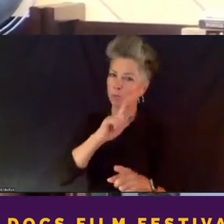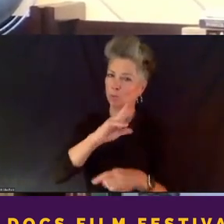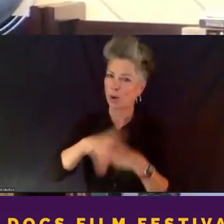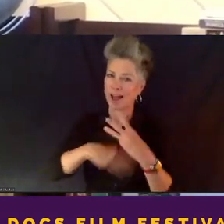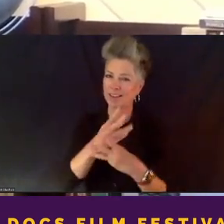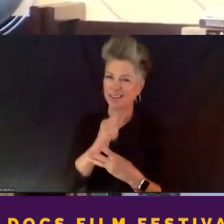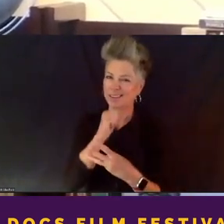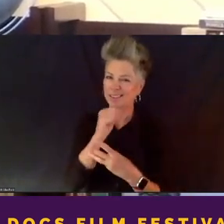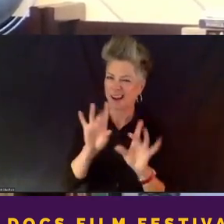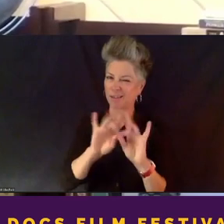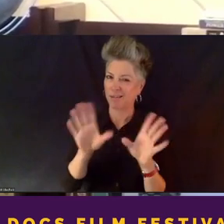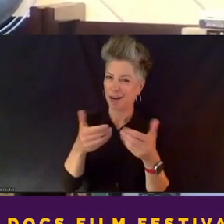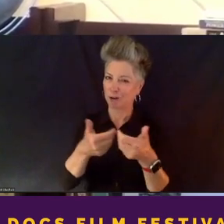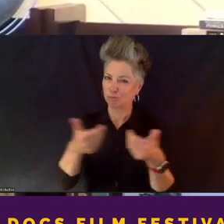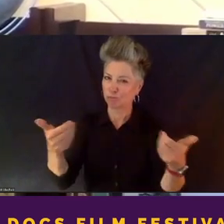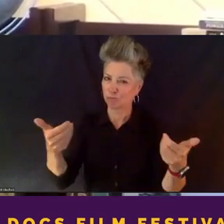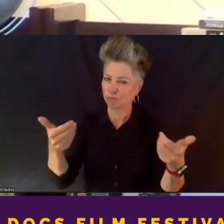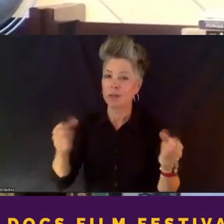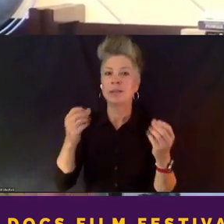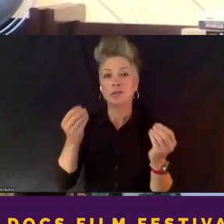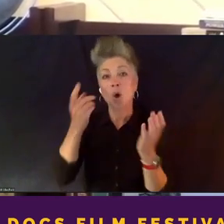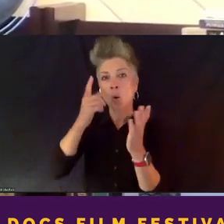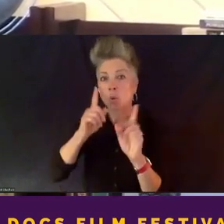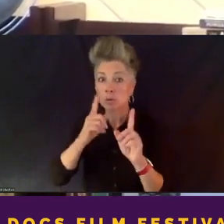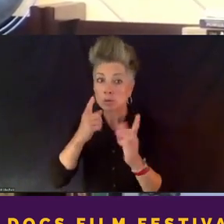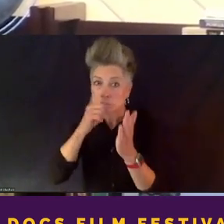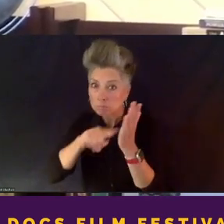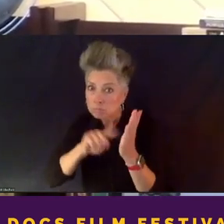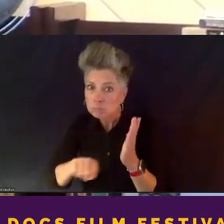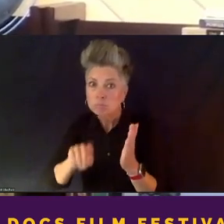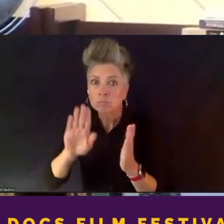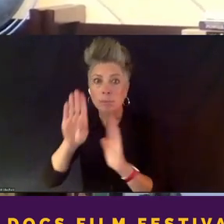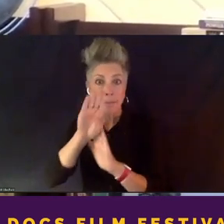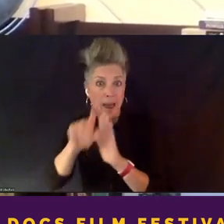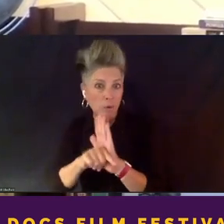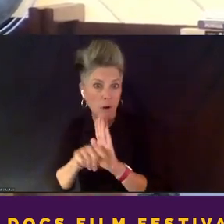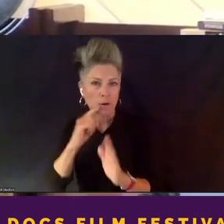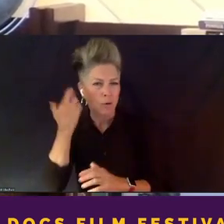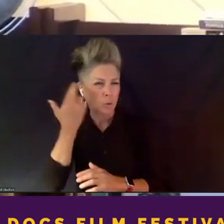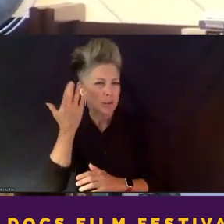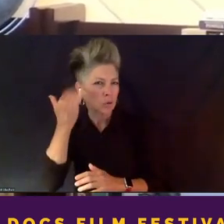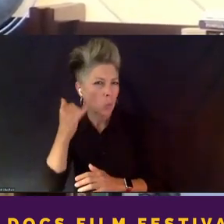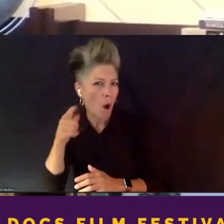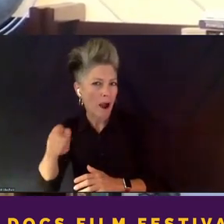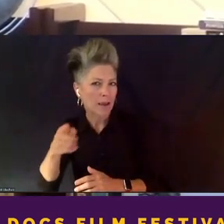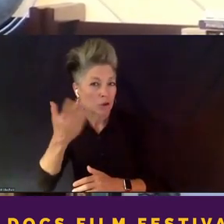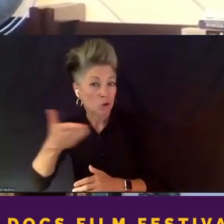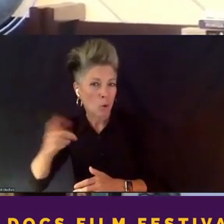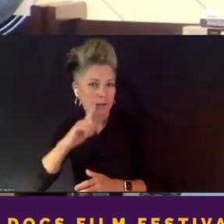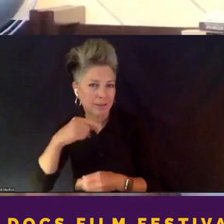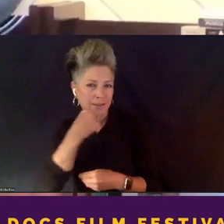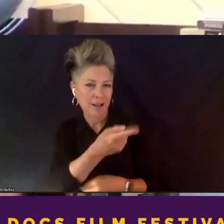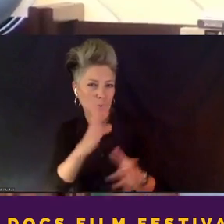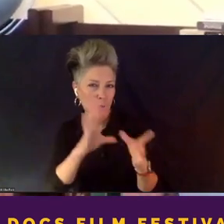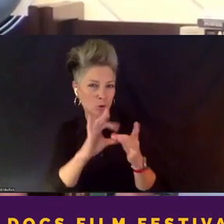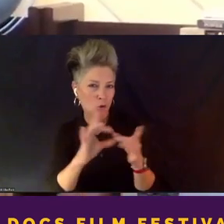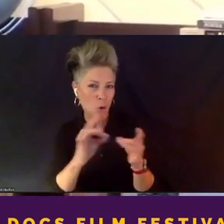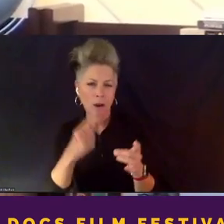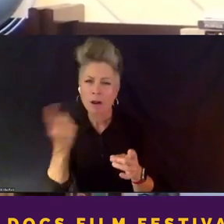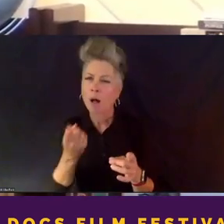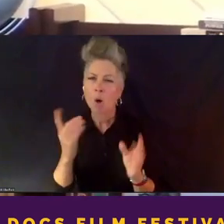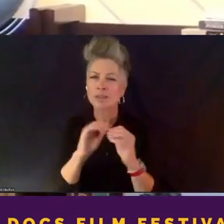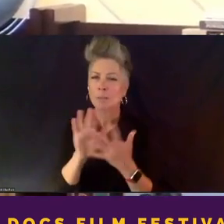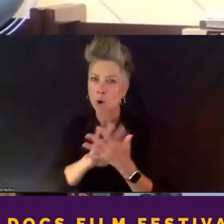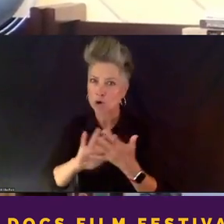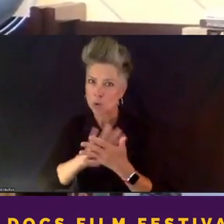so report into your main character's background. Um, are there reasons why they're telling you this story? Um, they're always a more nuanced and fuller character and it'll be a better